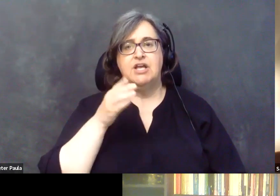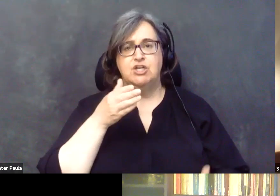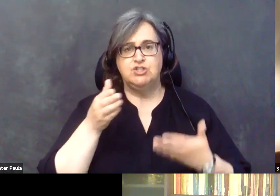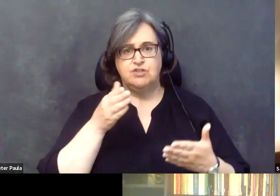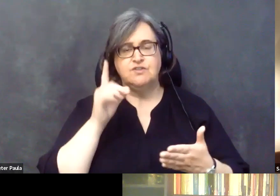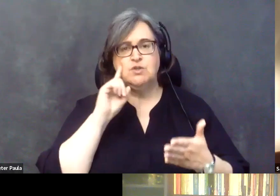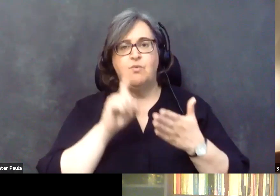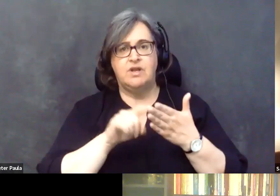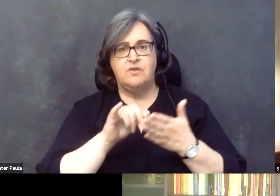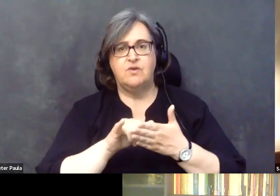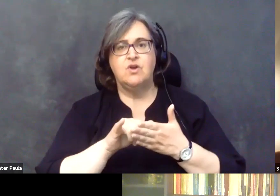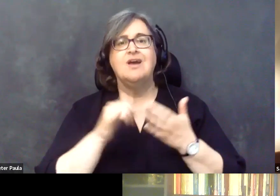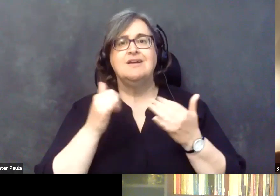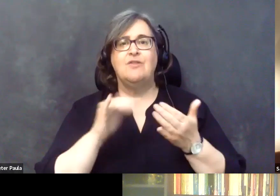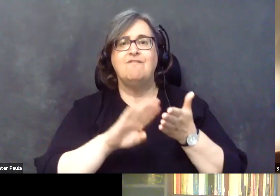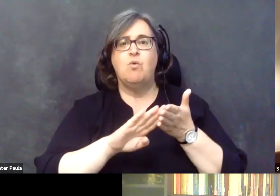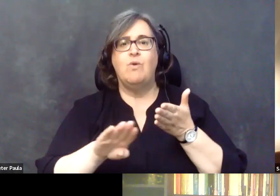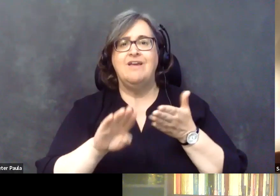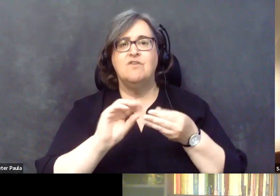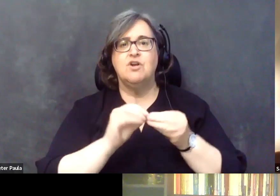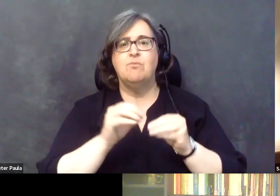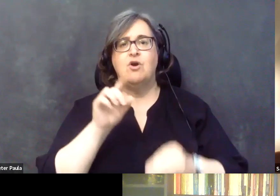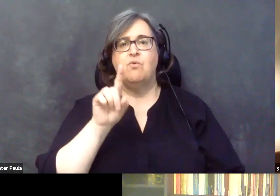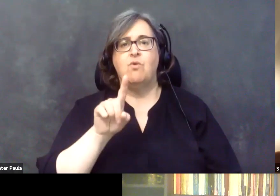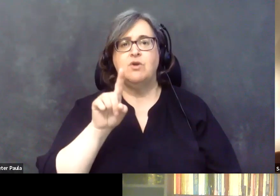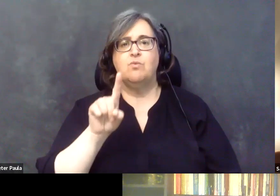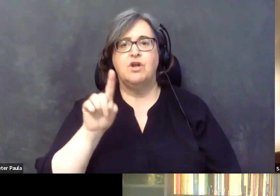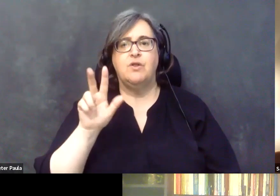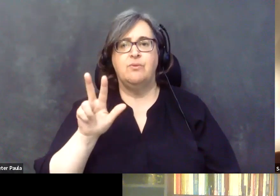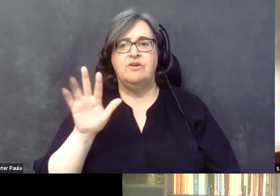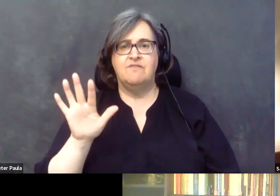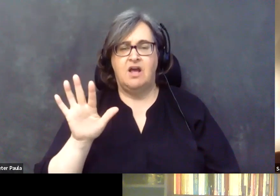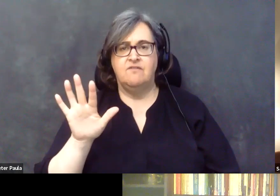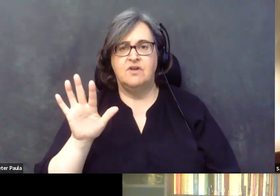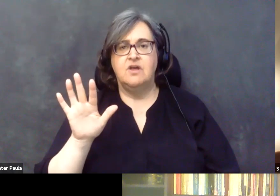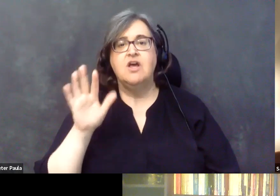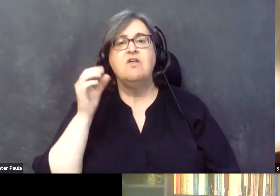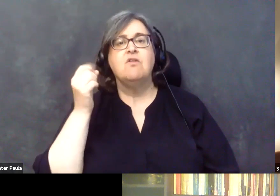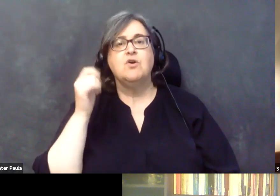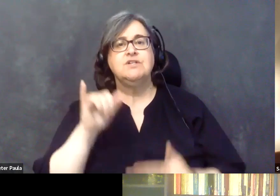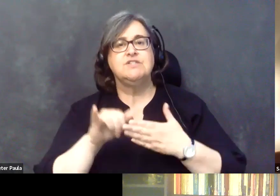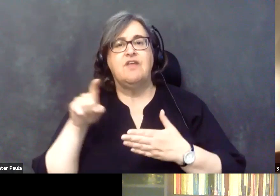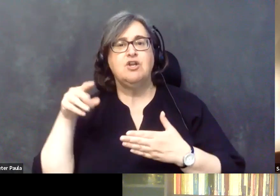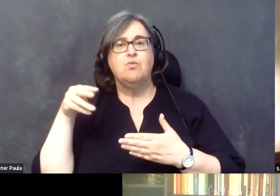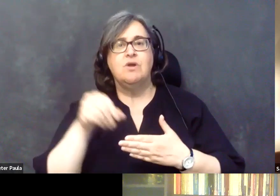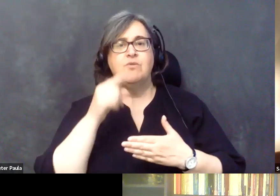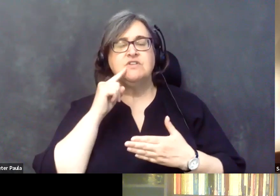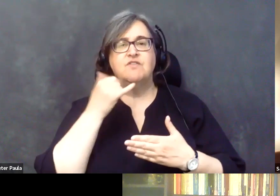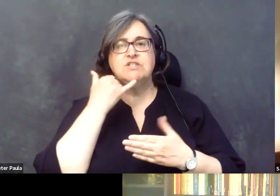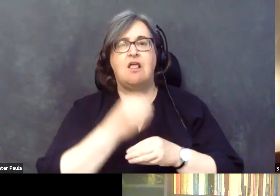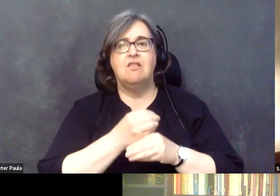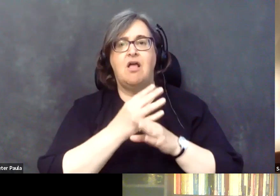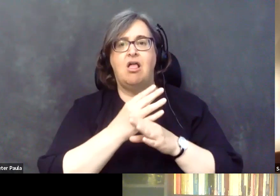called the label 1135. And they recognize that we need to reimburse for telehealth services.